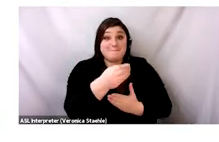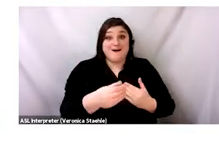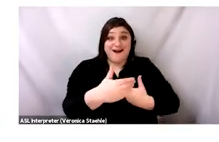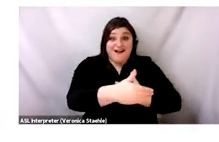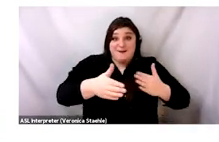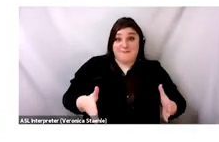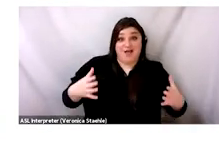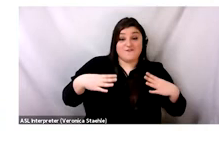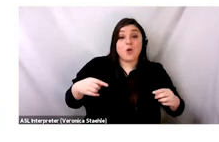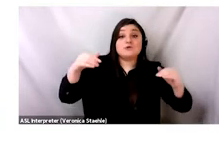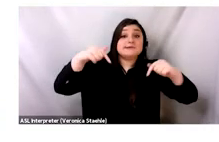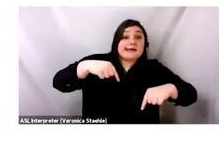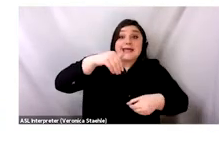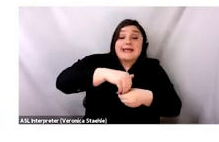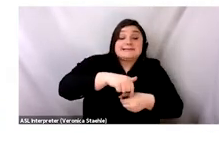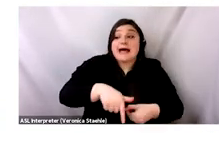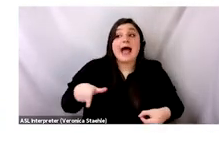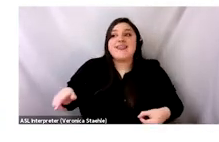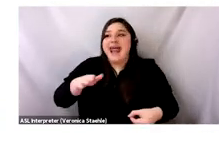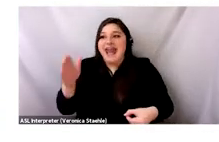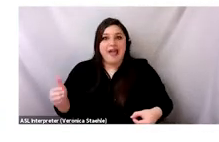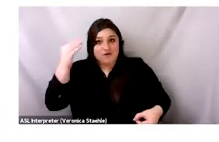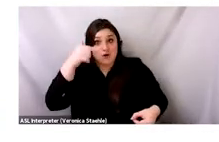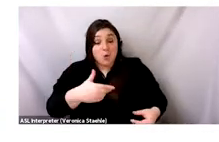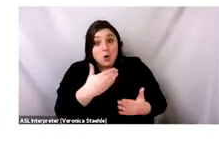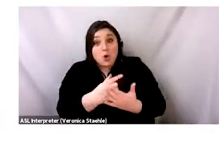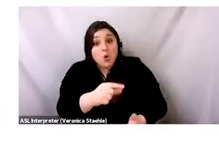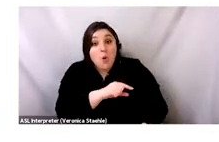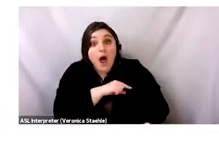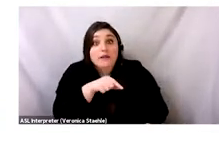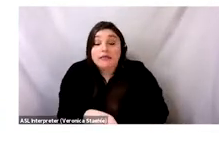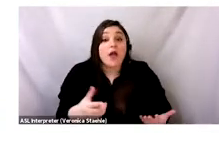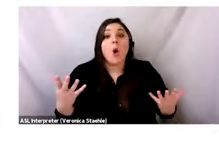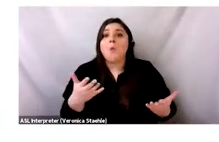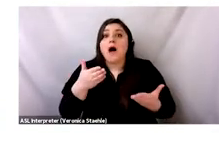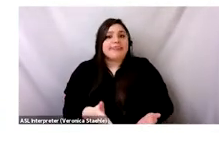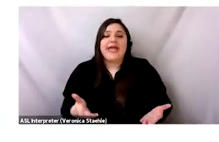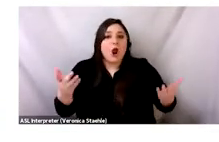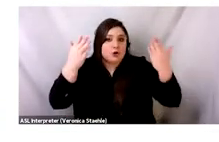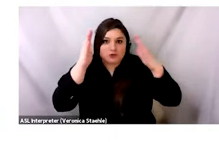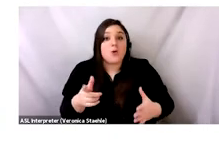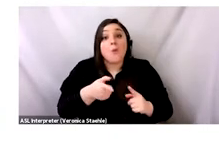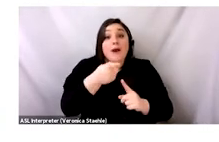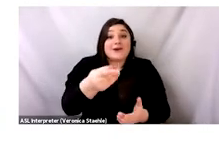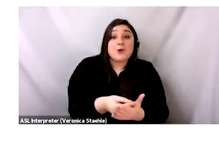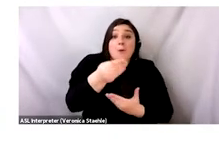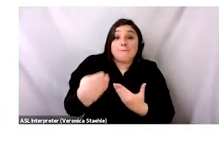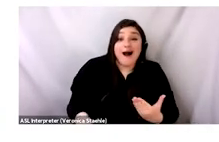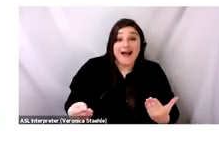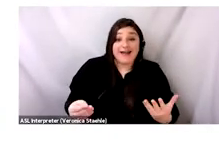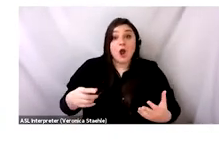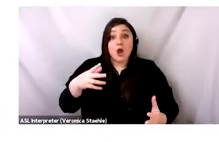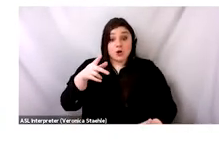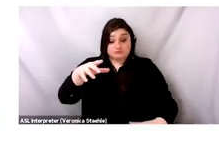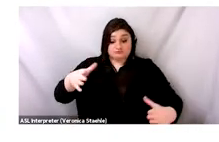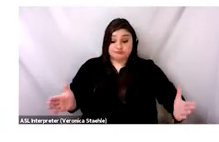an act of faith. When Abena buys a bale, she doesn't know if it will be good quality or not because the bales are compressed, right? They're